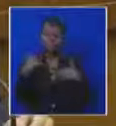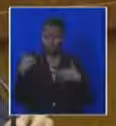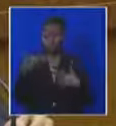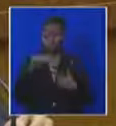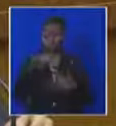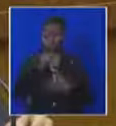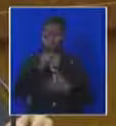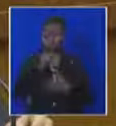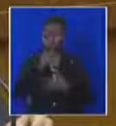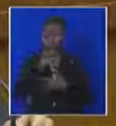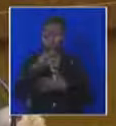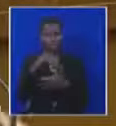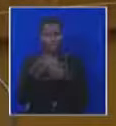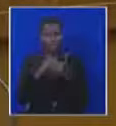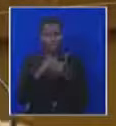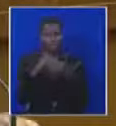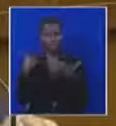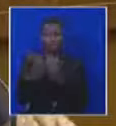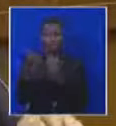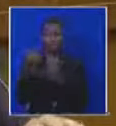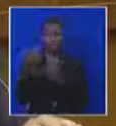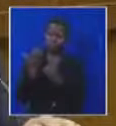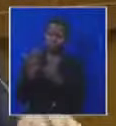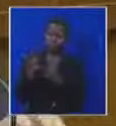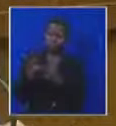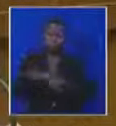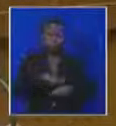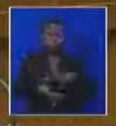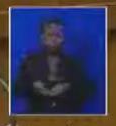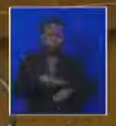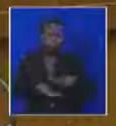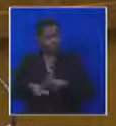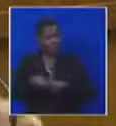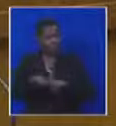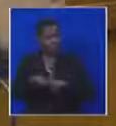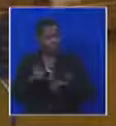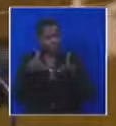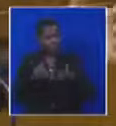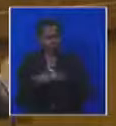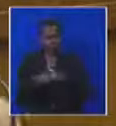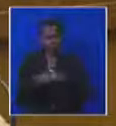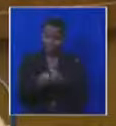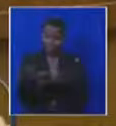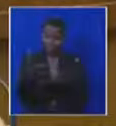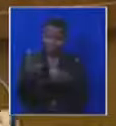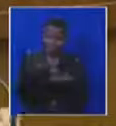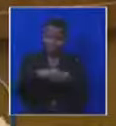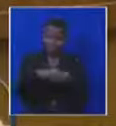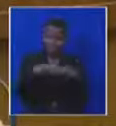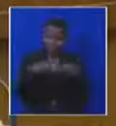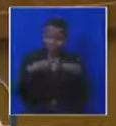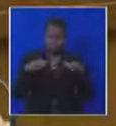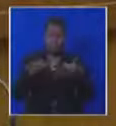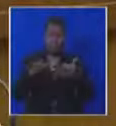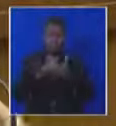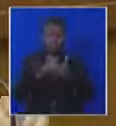who are either charged or have pending cases of corruption against them. As the numbers of these comrades grows, we will be unable